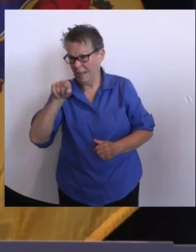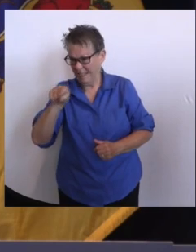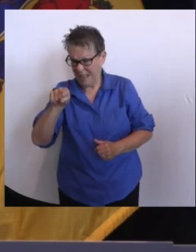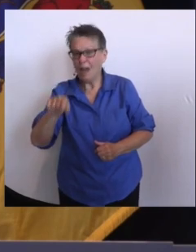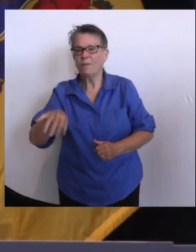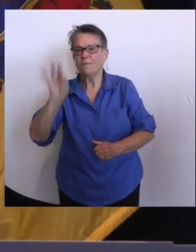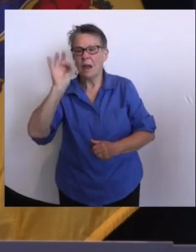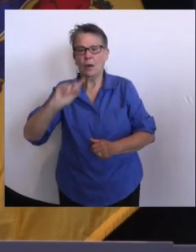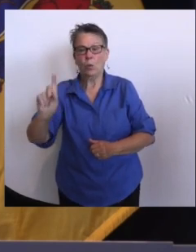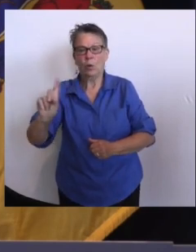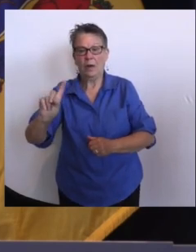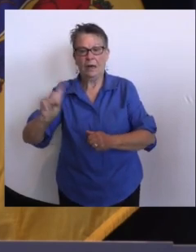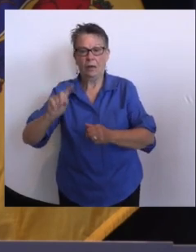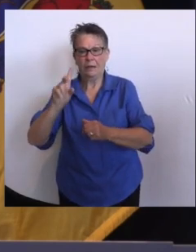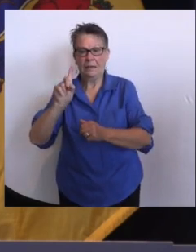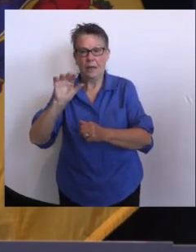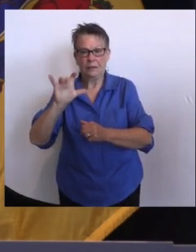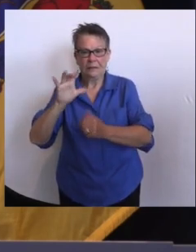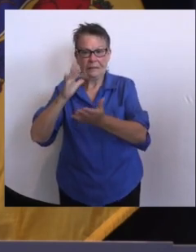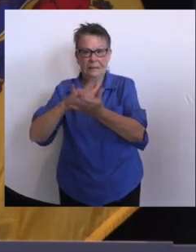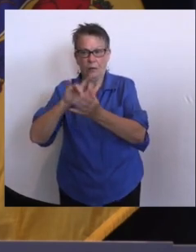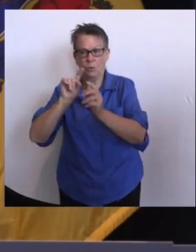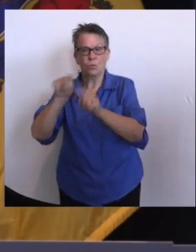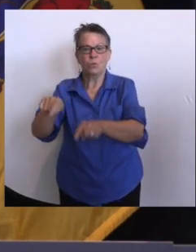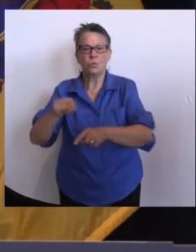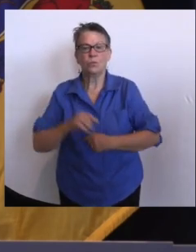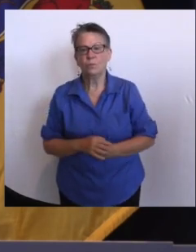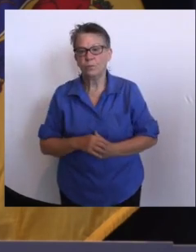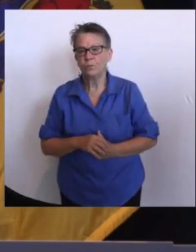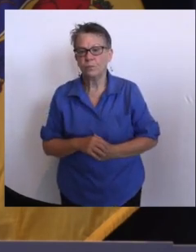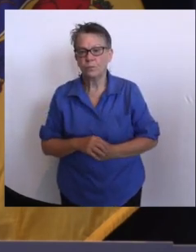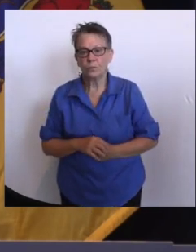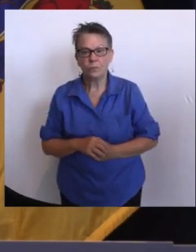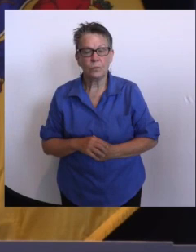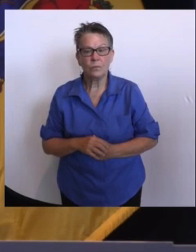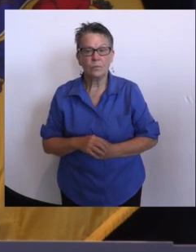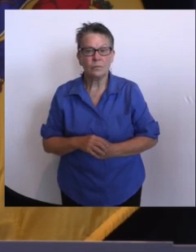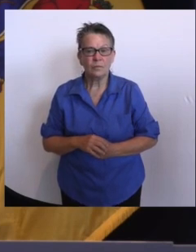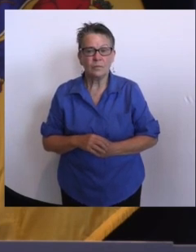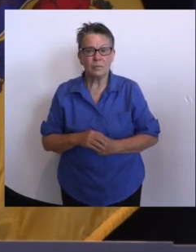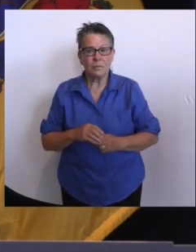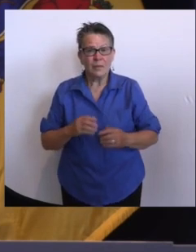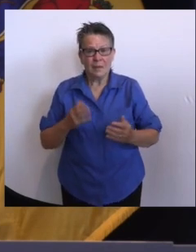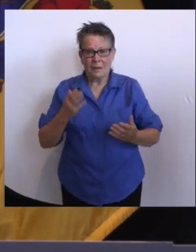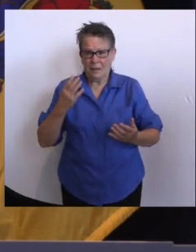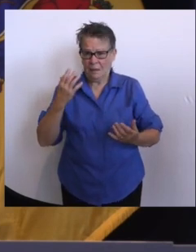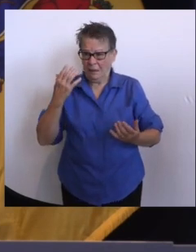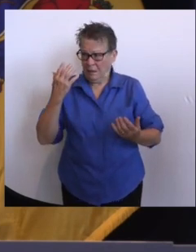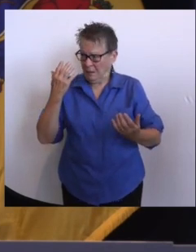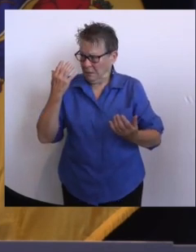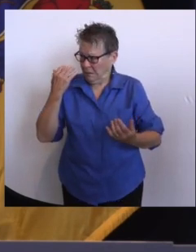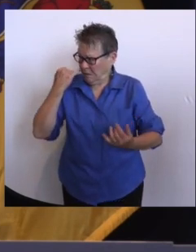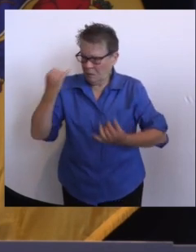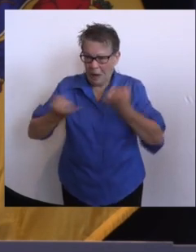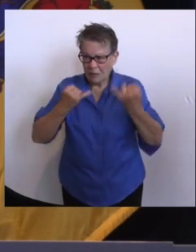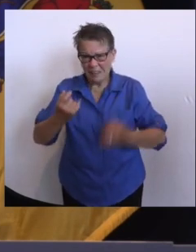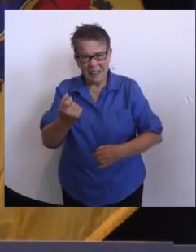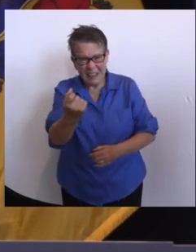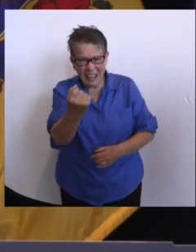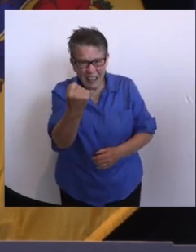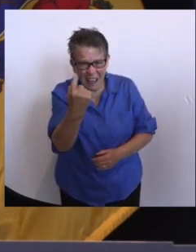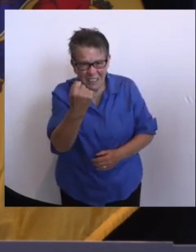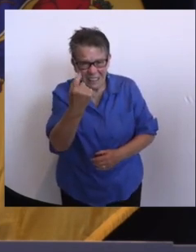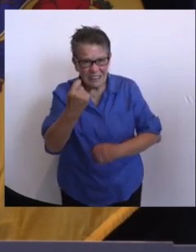unprecedented to have a major disaster declaration in as many counties as we had, and God knows we needed it. So we cannot thank them enough for their